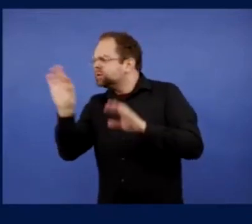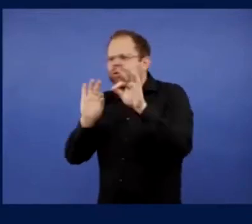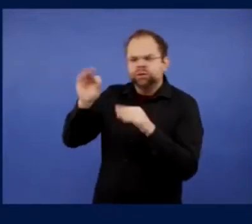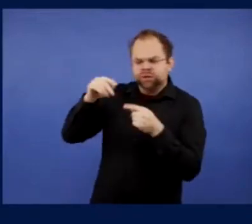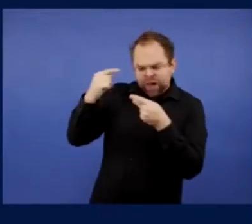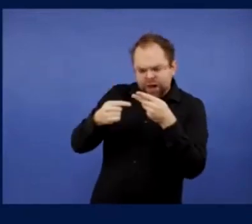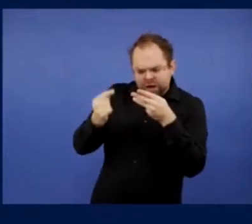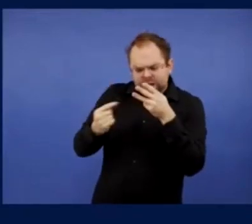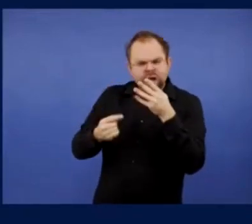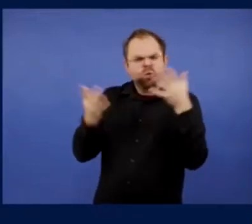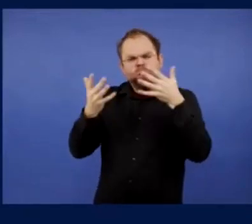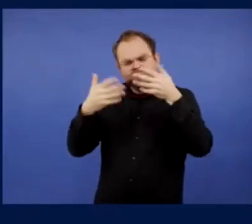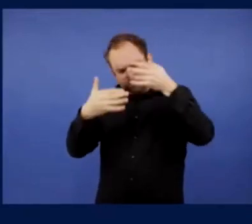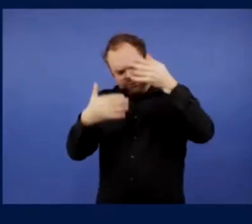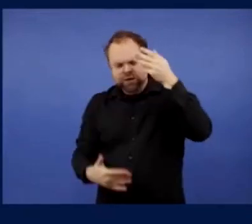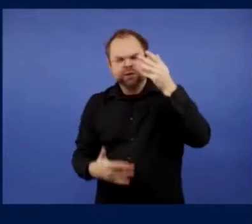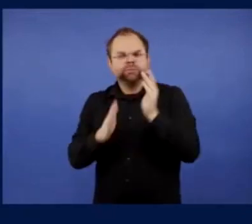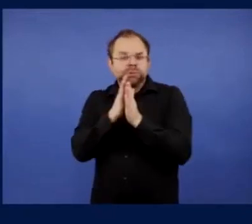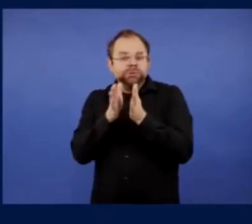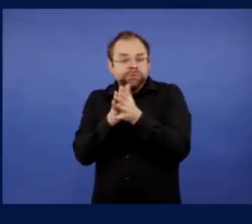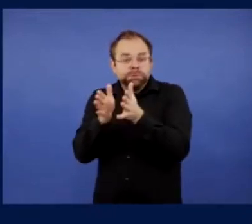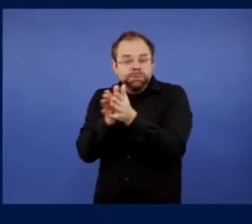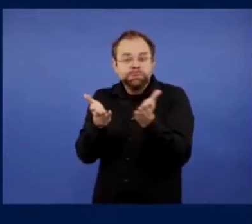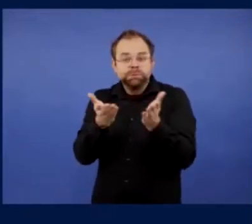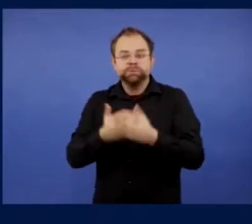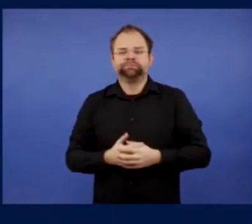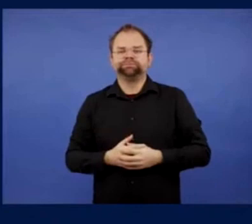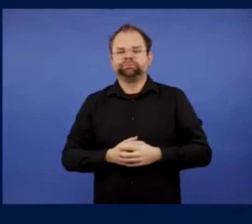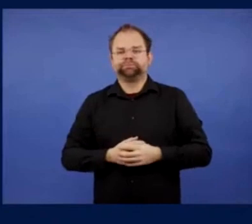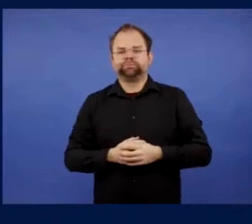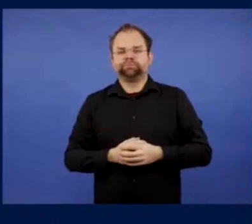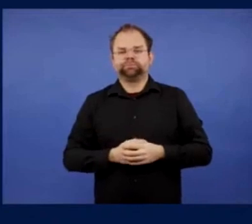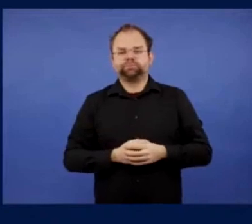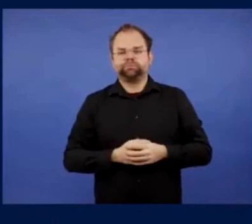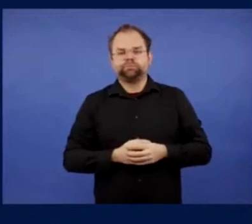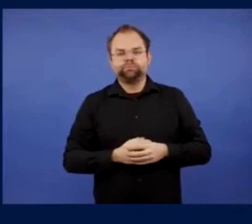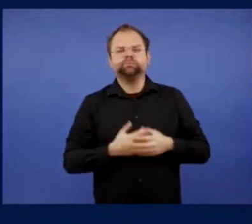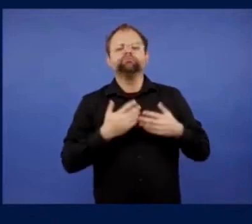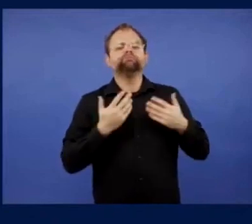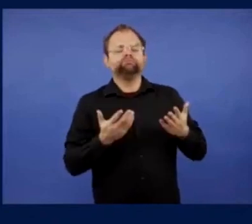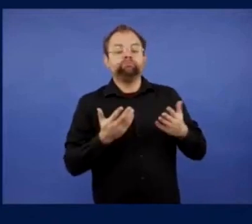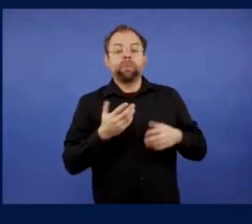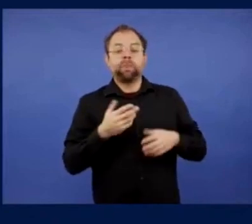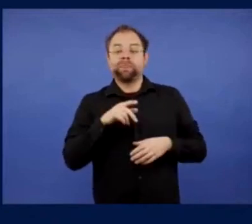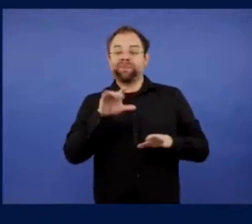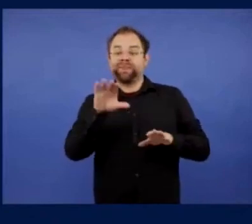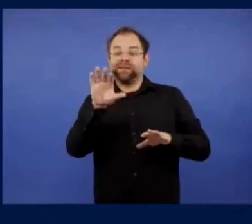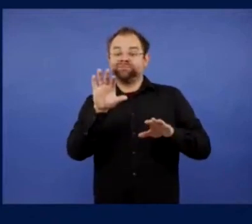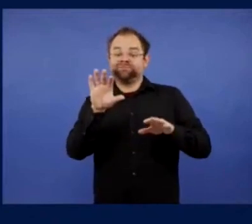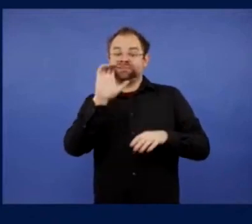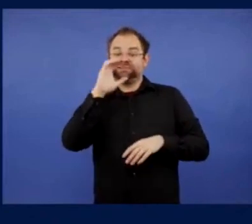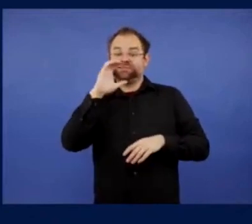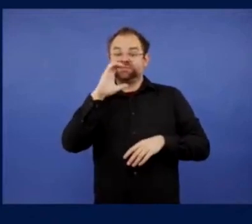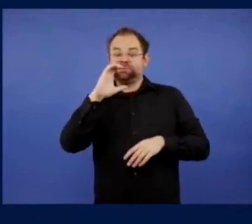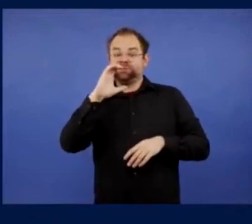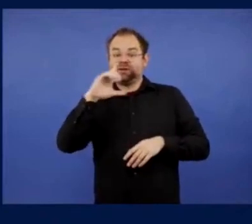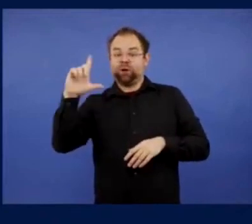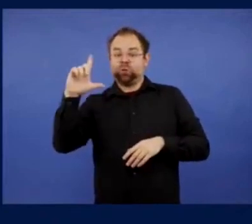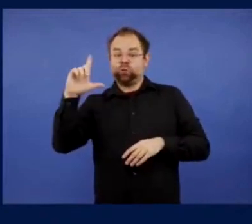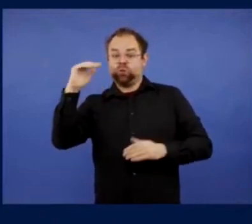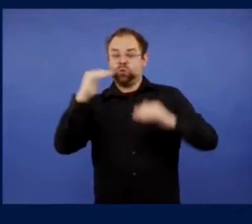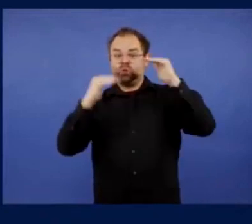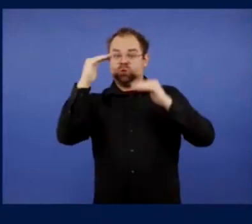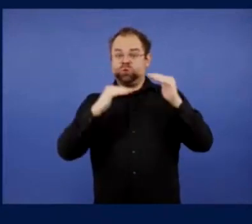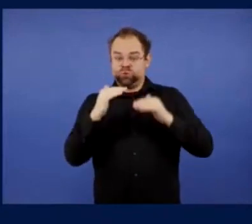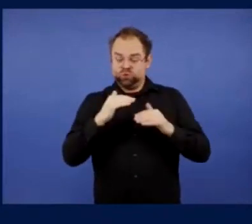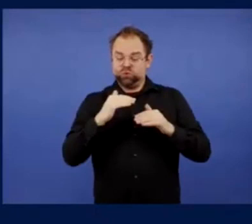airlines, getting to and from the stadiums. A million and one things to do that, you never have to think about when you were non-disabled.